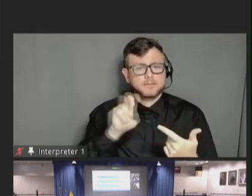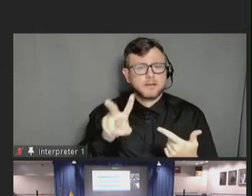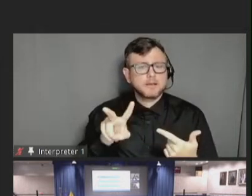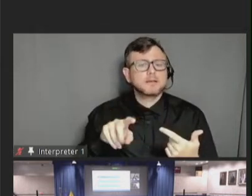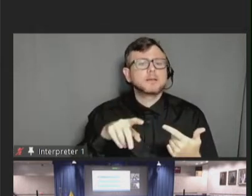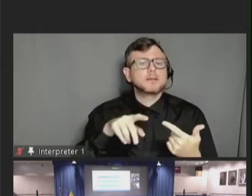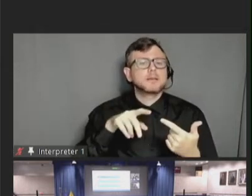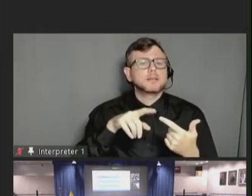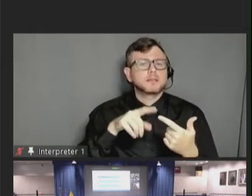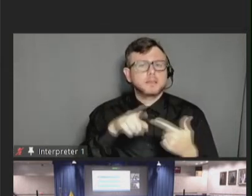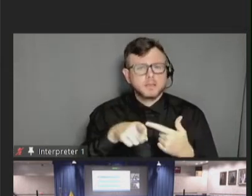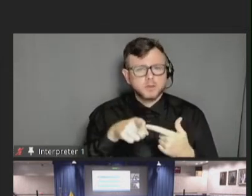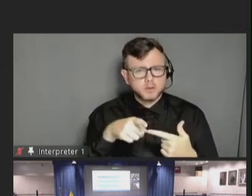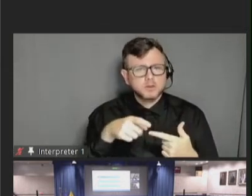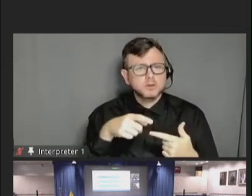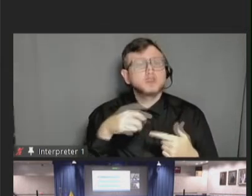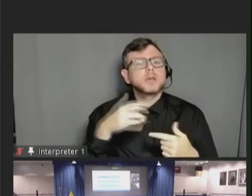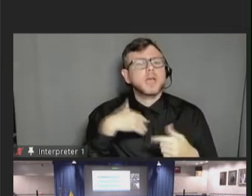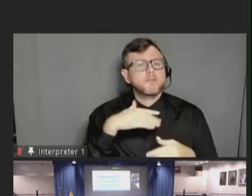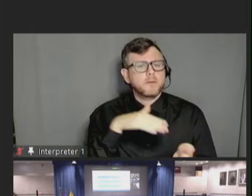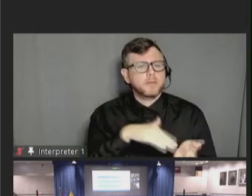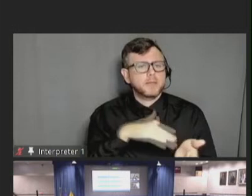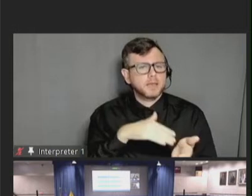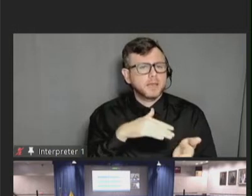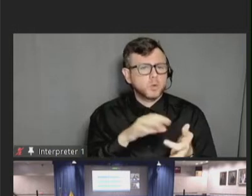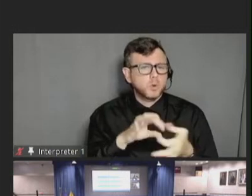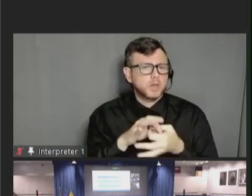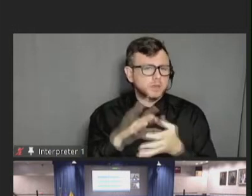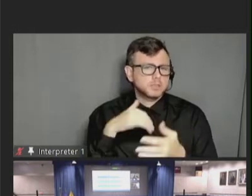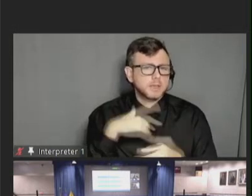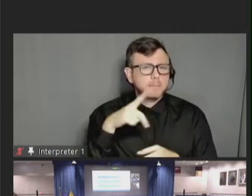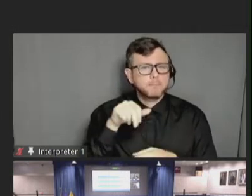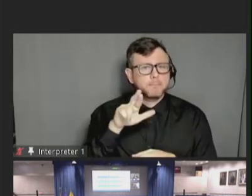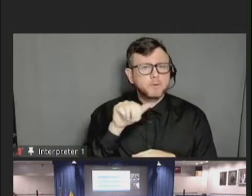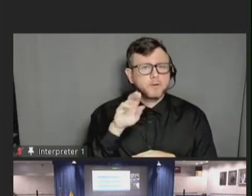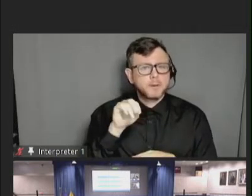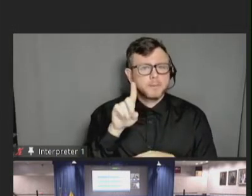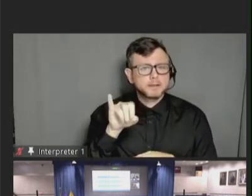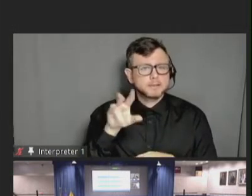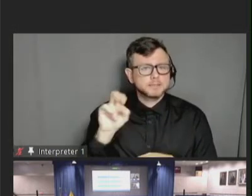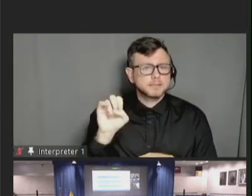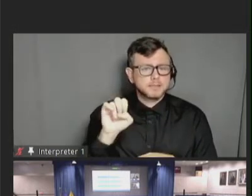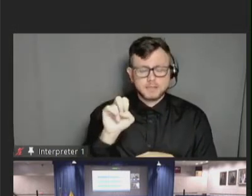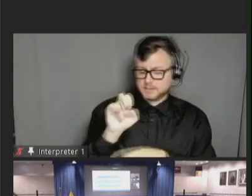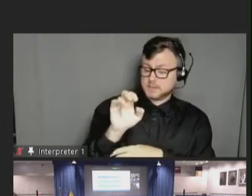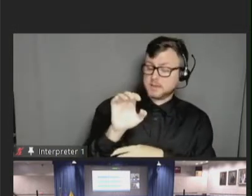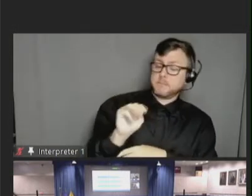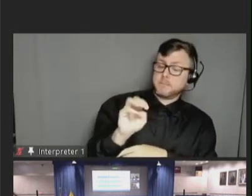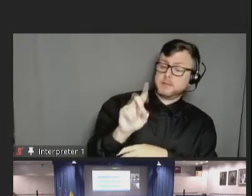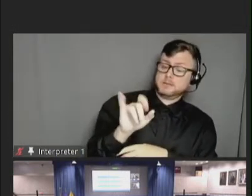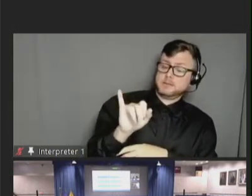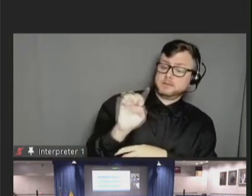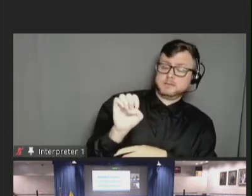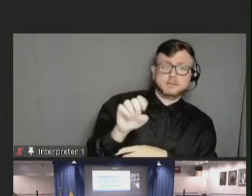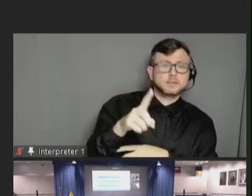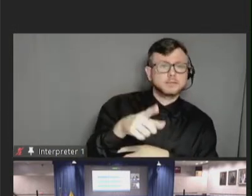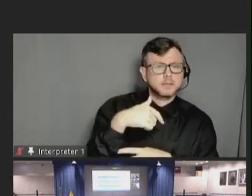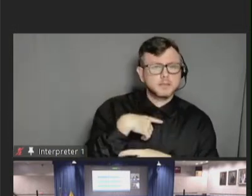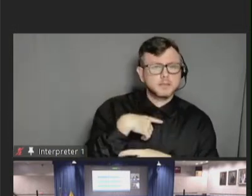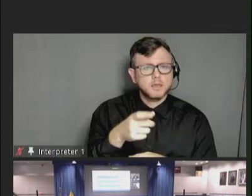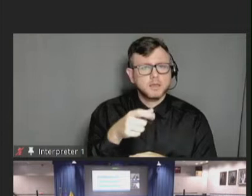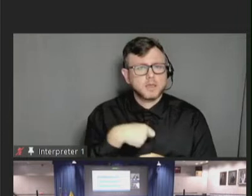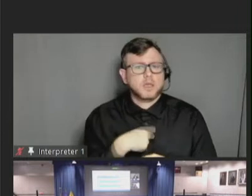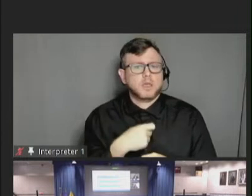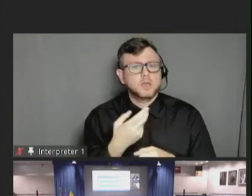care coordinators to help people with appointments and using paramedicine providers to administer the vaccine to its enrollees.